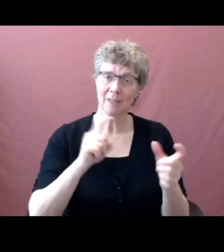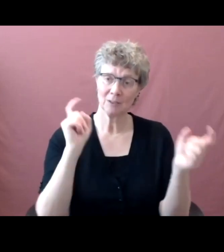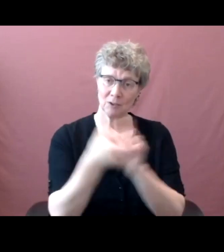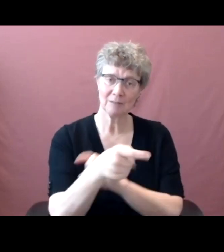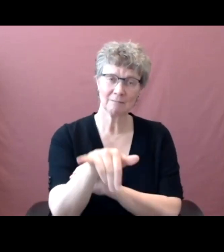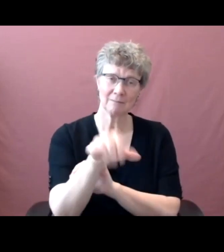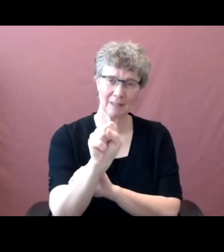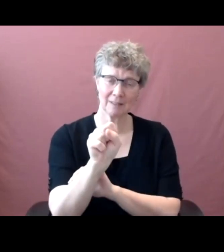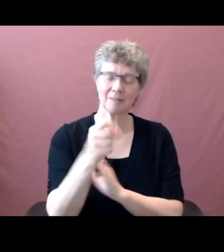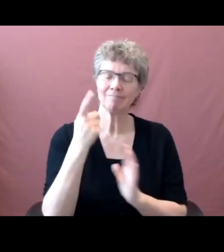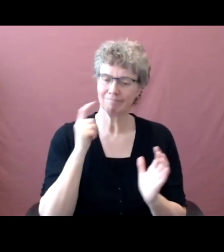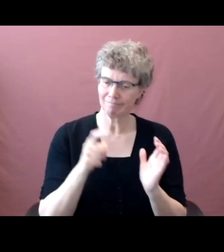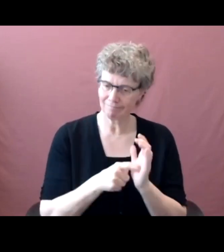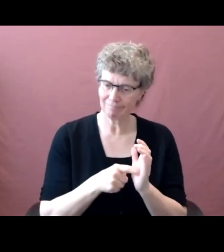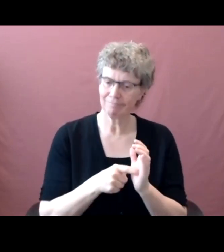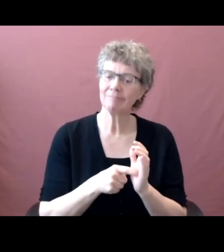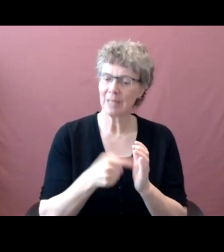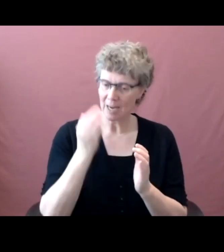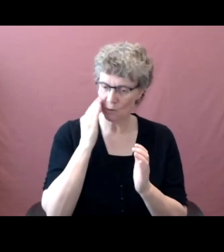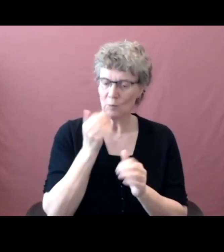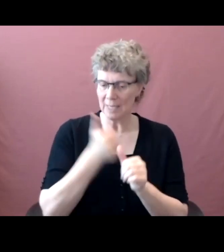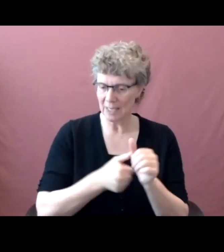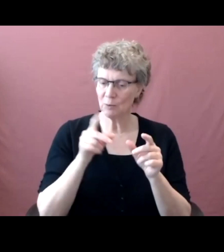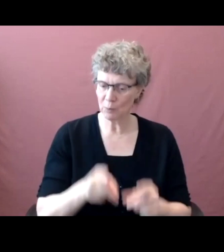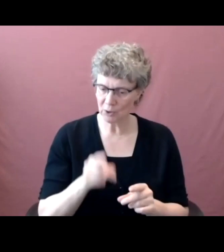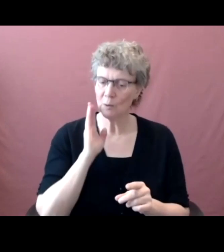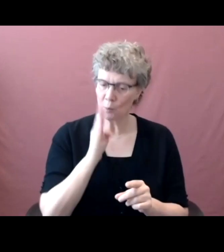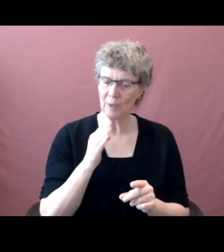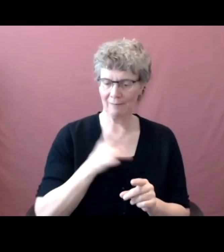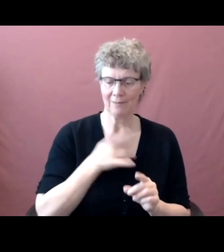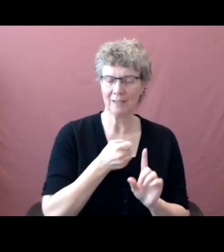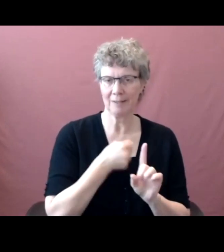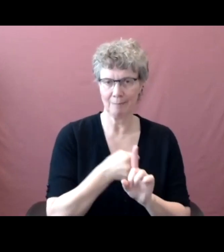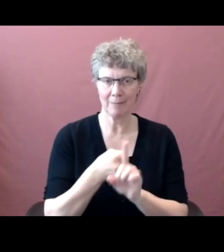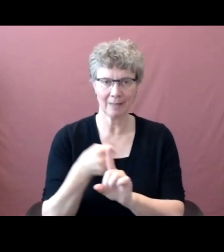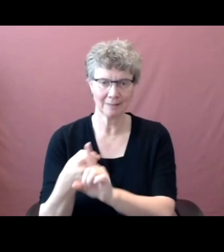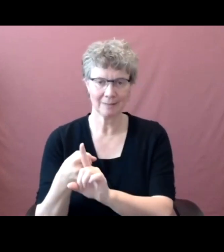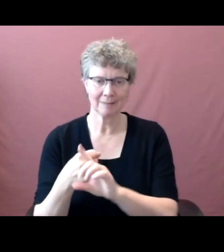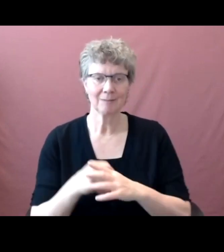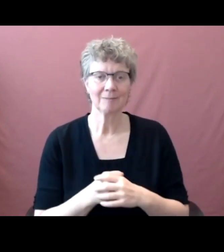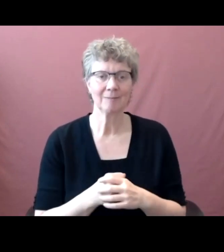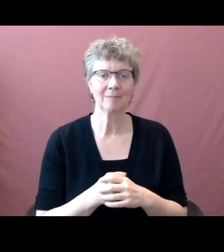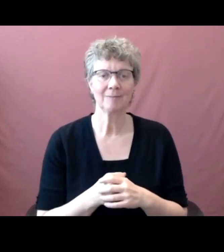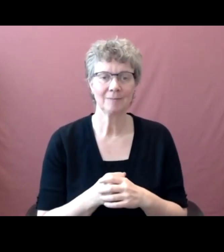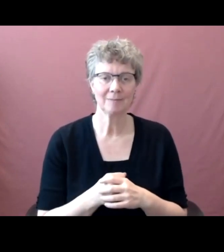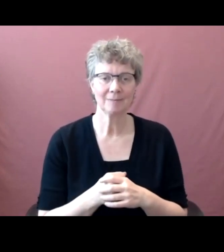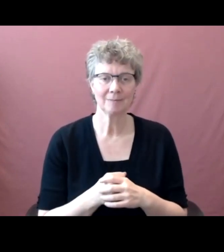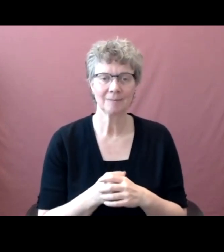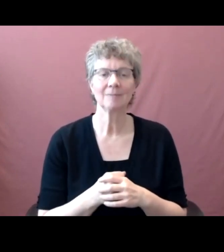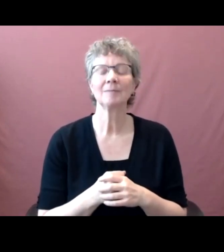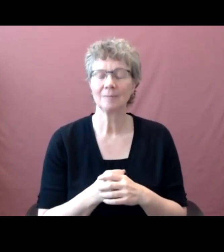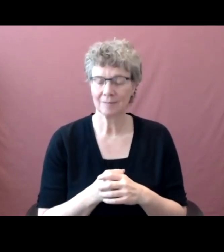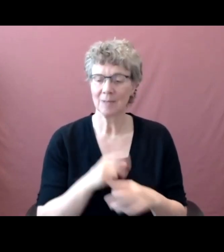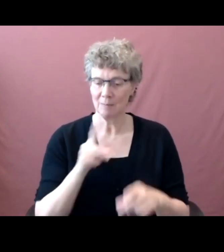that they do affect each of you. You all, we all in the institution make valuable contributions